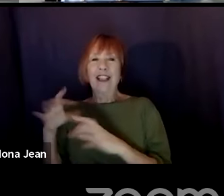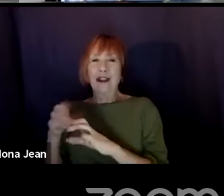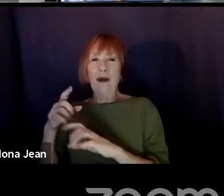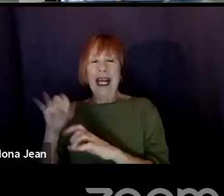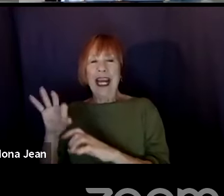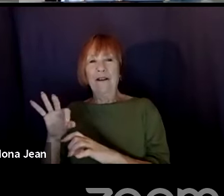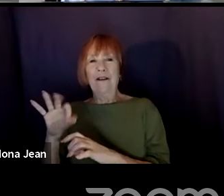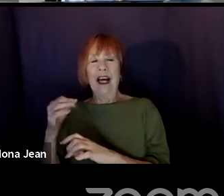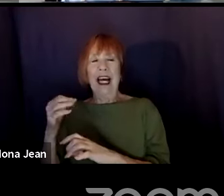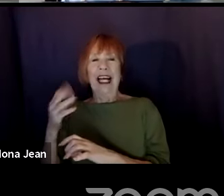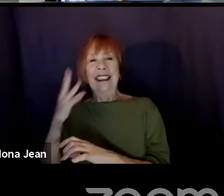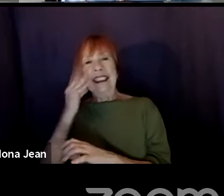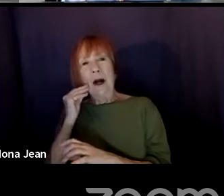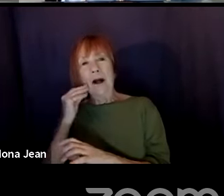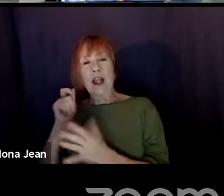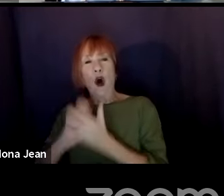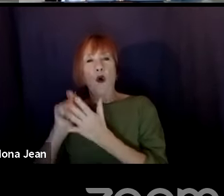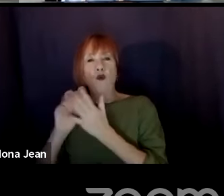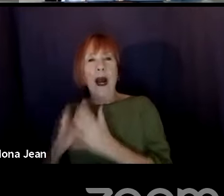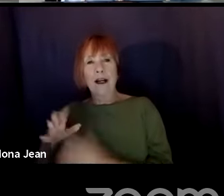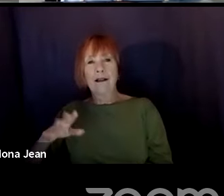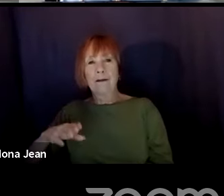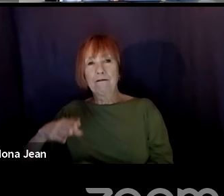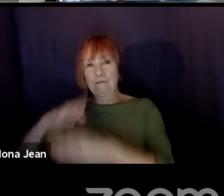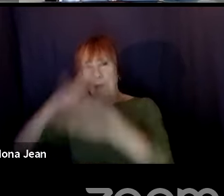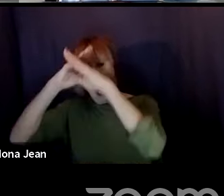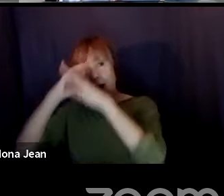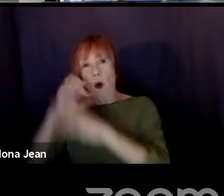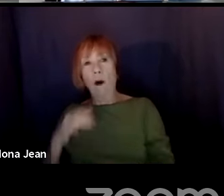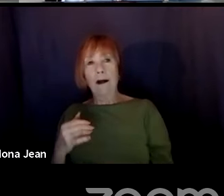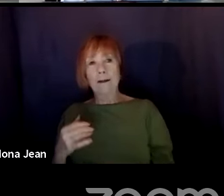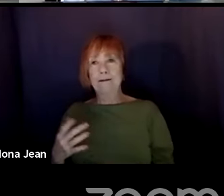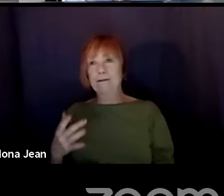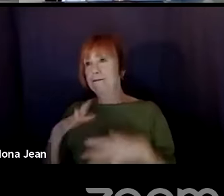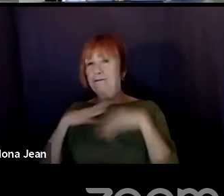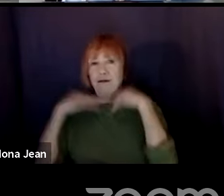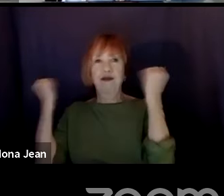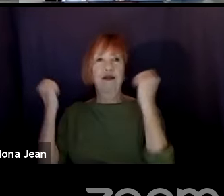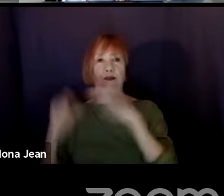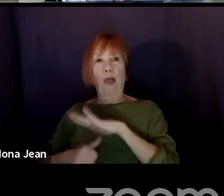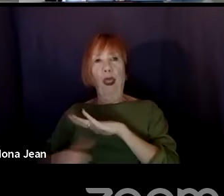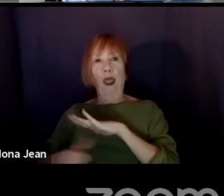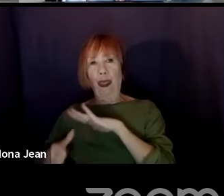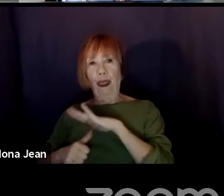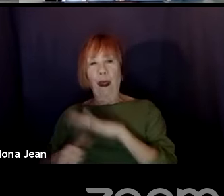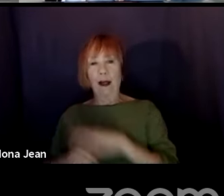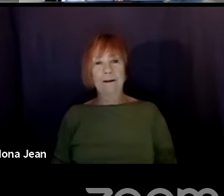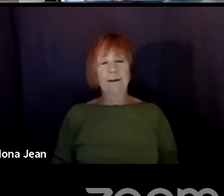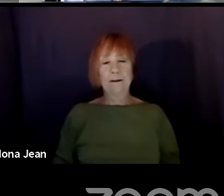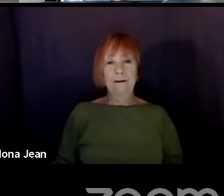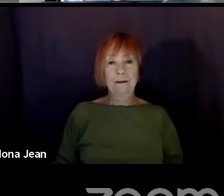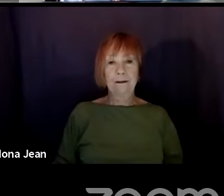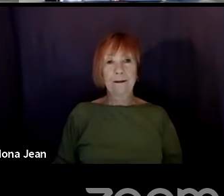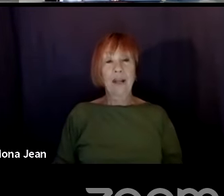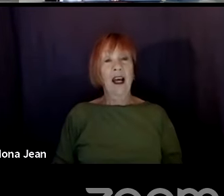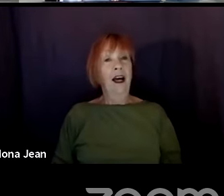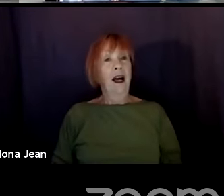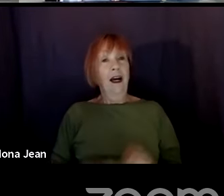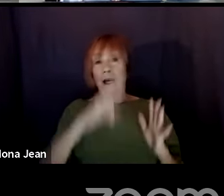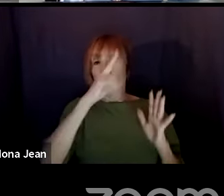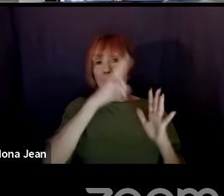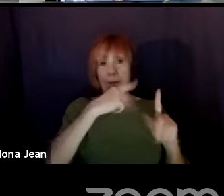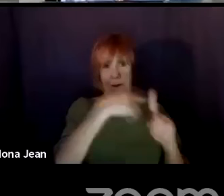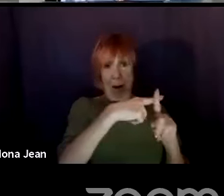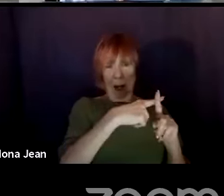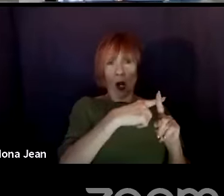block, or you're just sick of being in your house because quarantine. Michelle, let's start with you. Again, read scripts. That's the